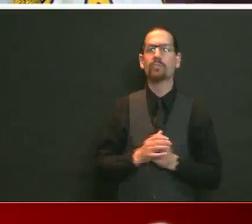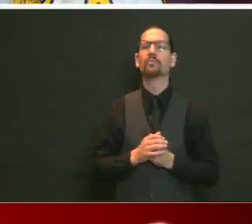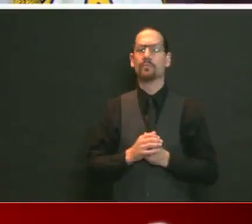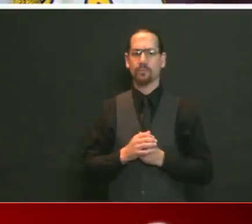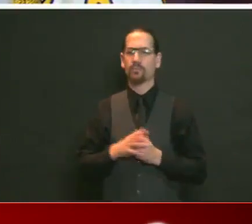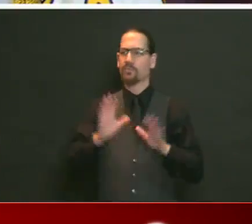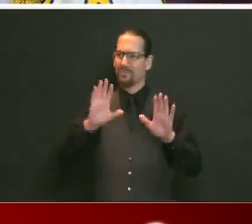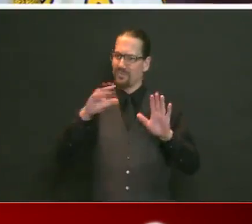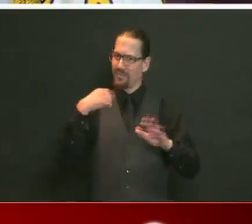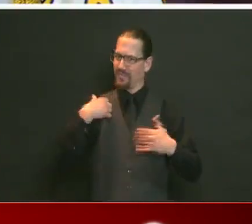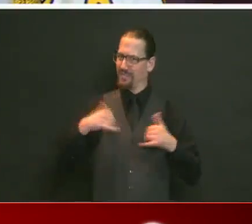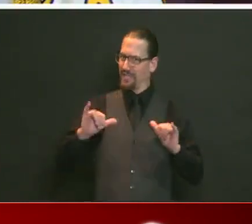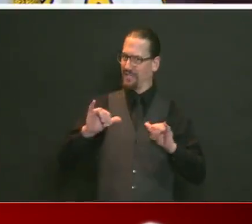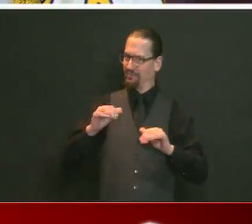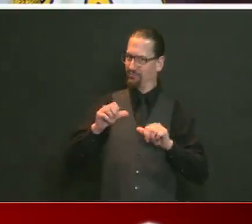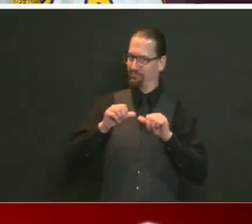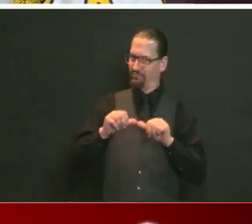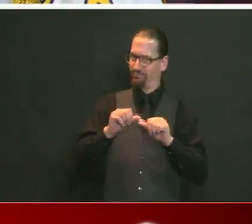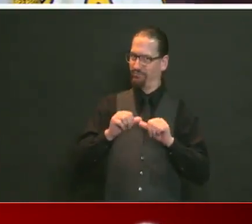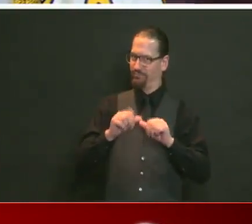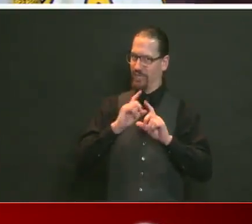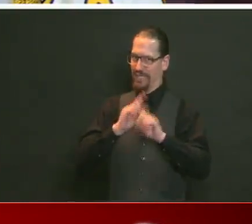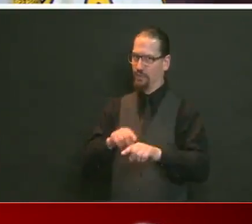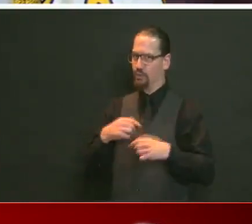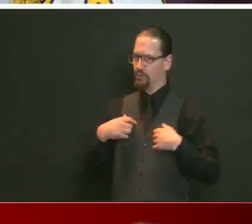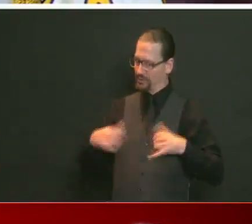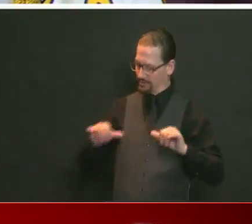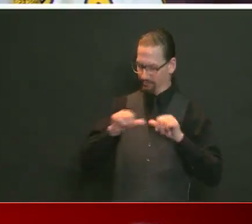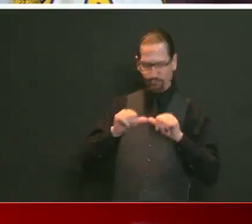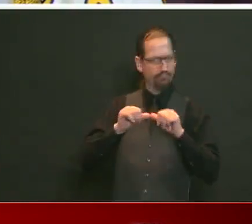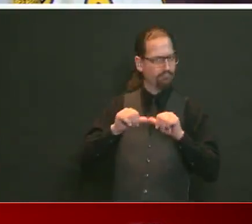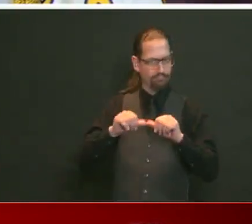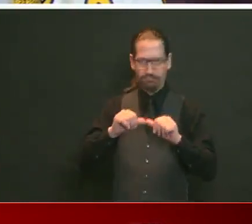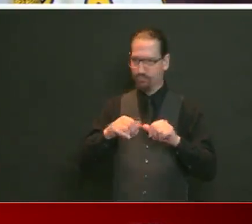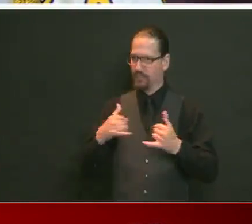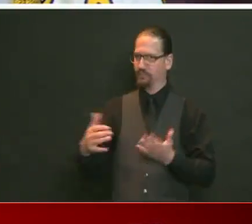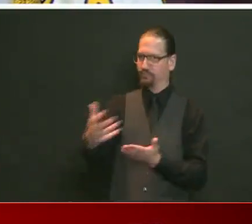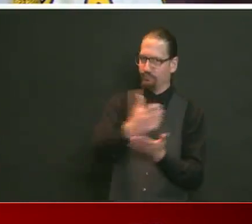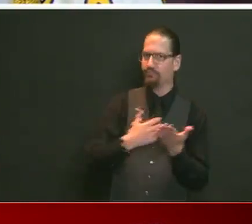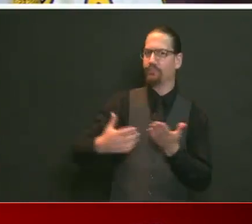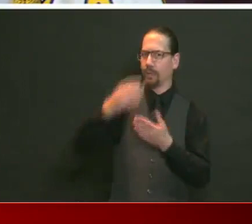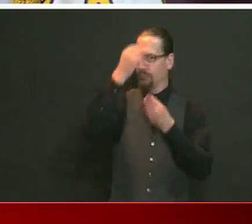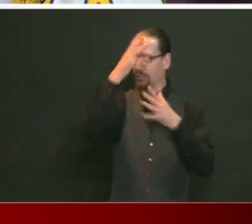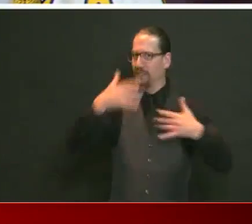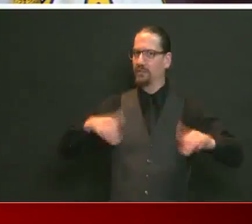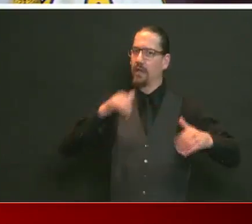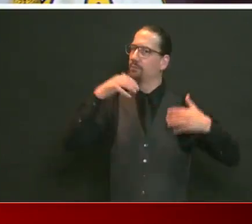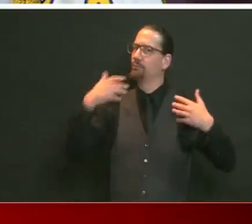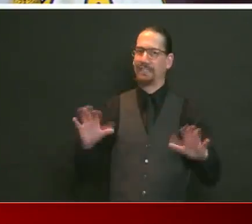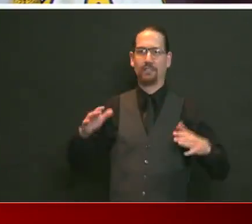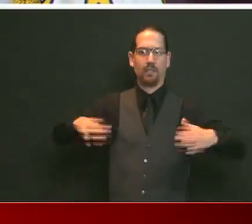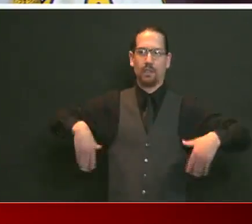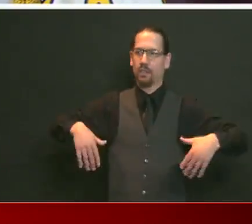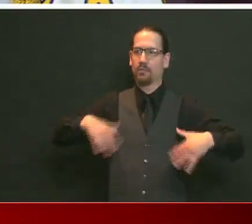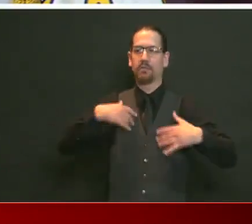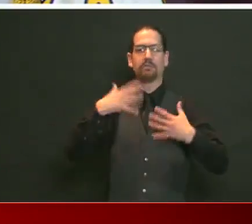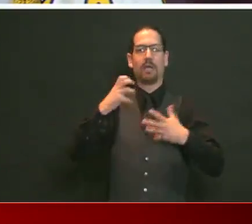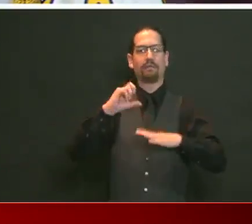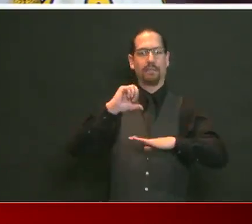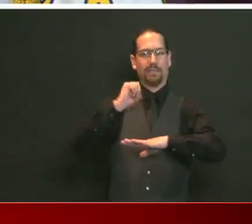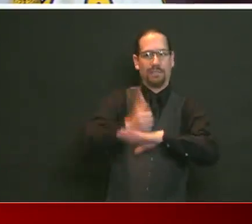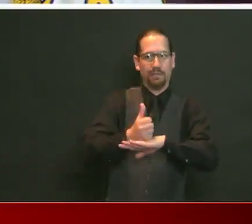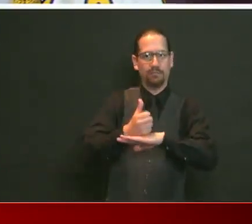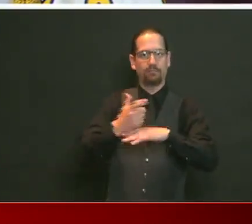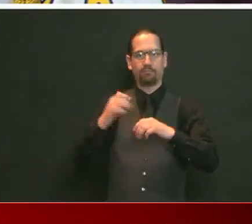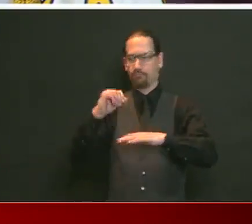numbers in terms of where we have landed last, but there has been a robust response where people